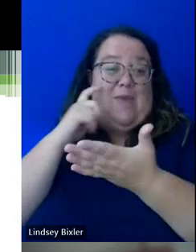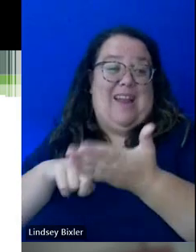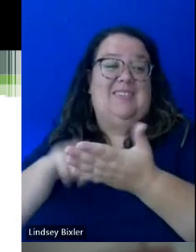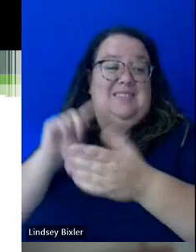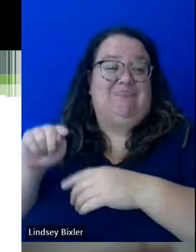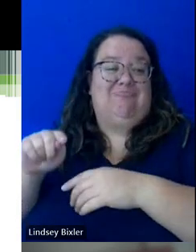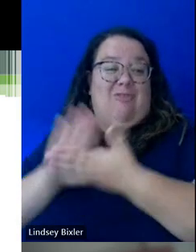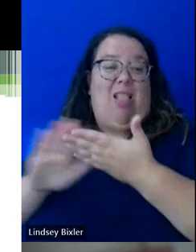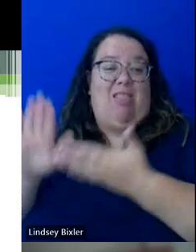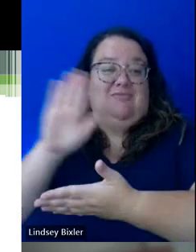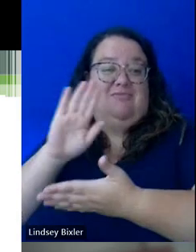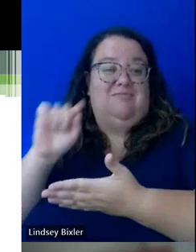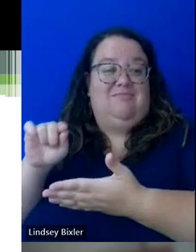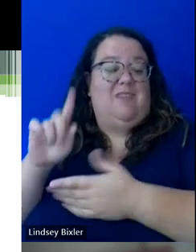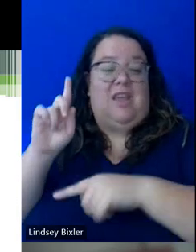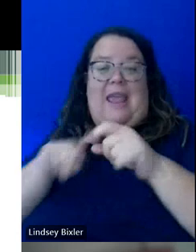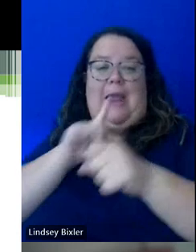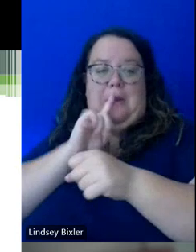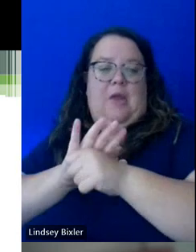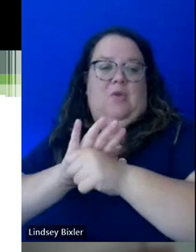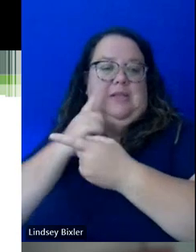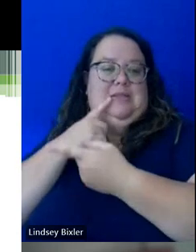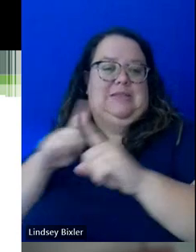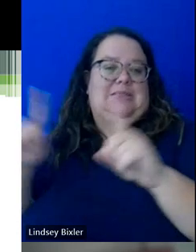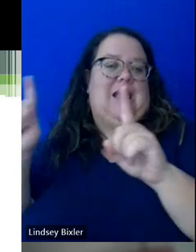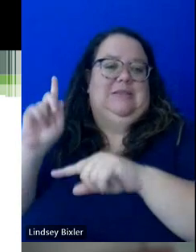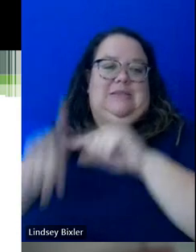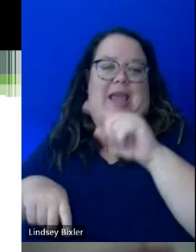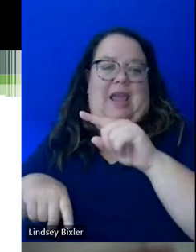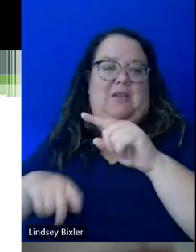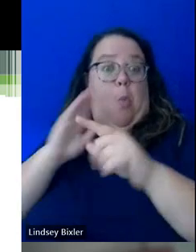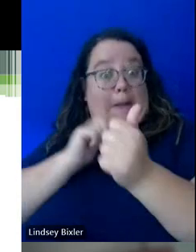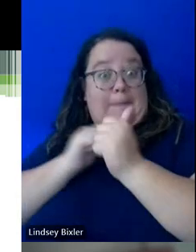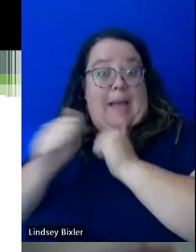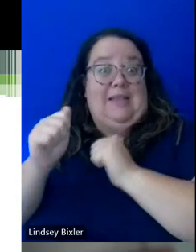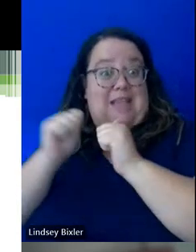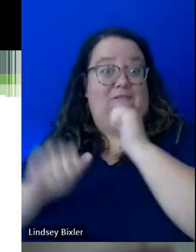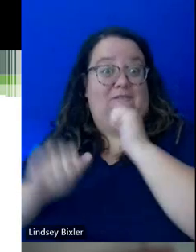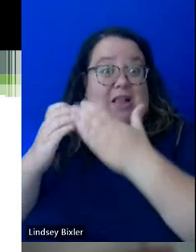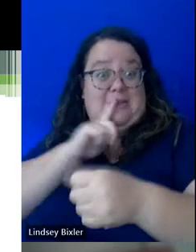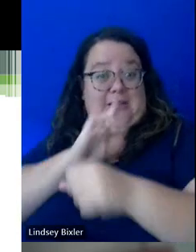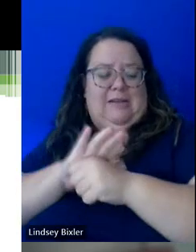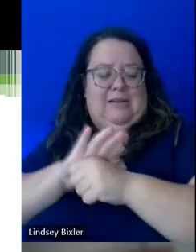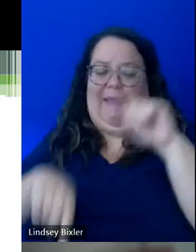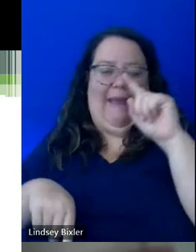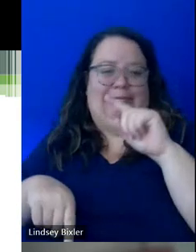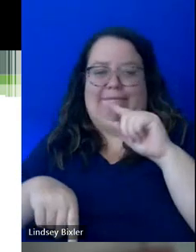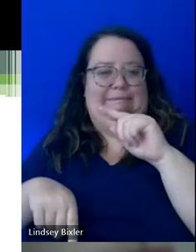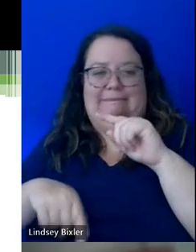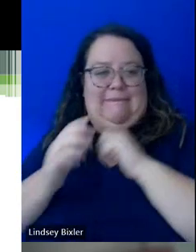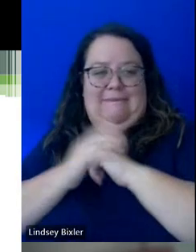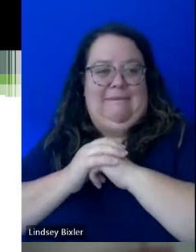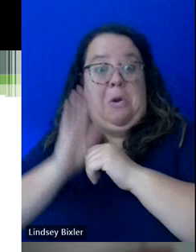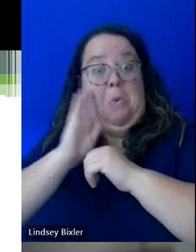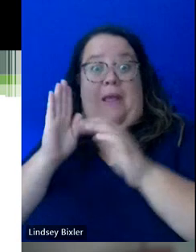we can't guarantee that you're going to pass every class, or that you're that you're going to